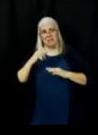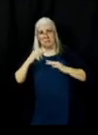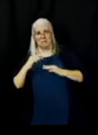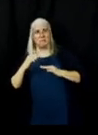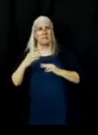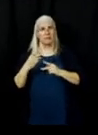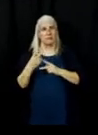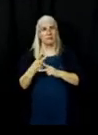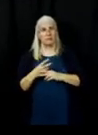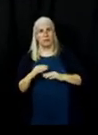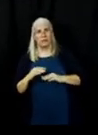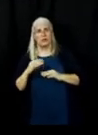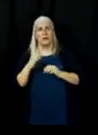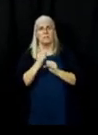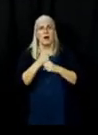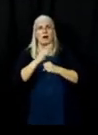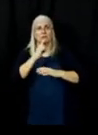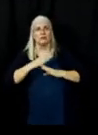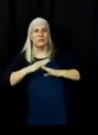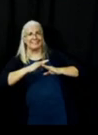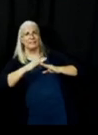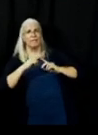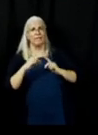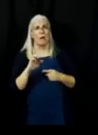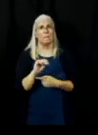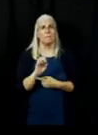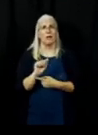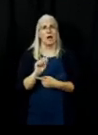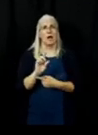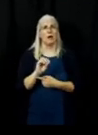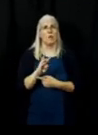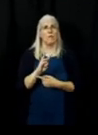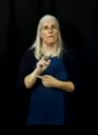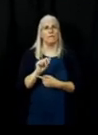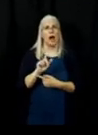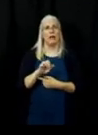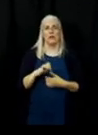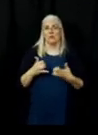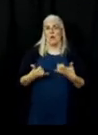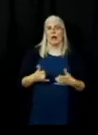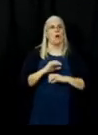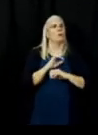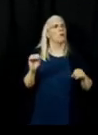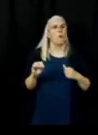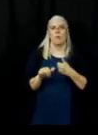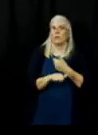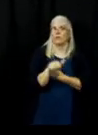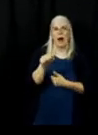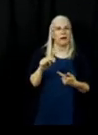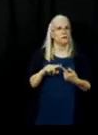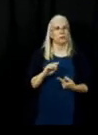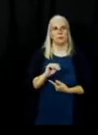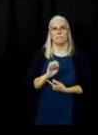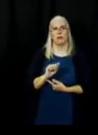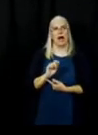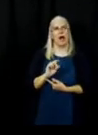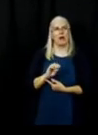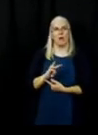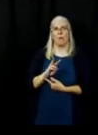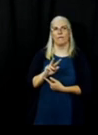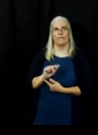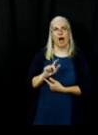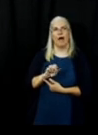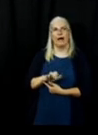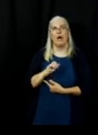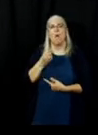right now again currently there's no threat to Meadow Valley or Bucks Lake because the fire is still on the slope